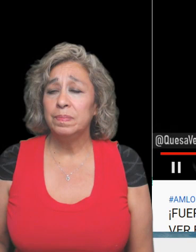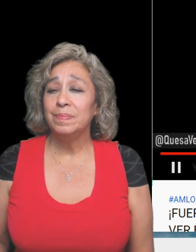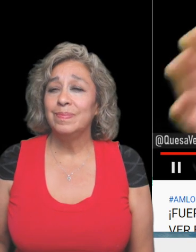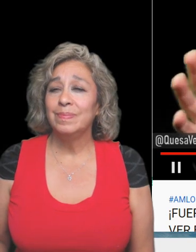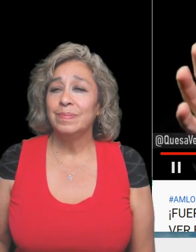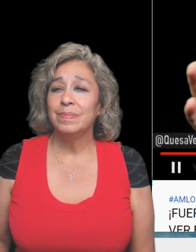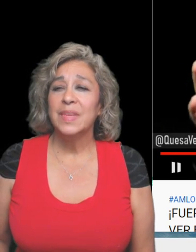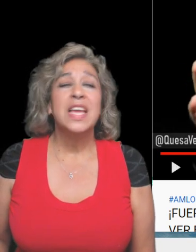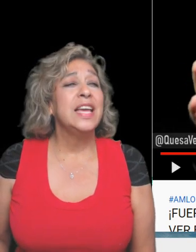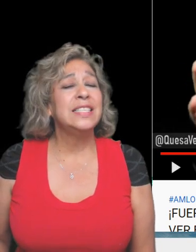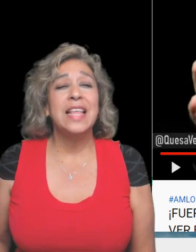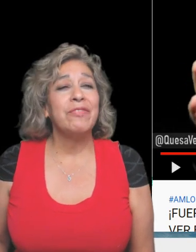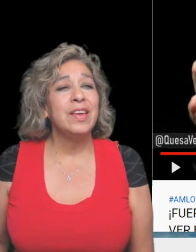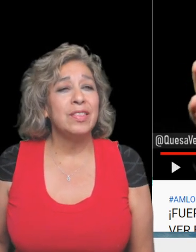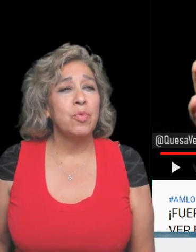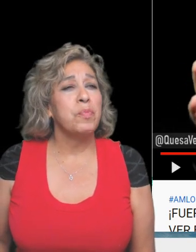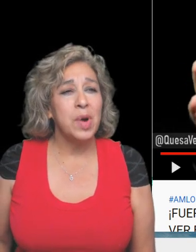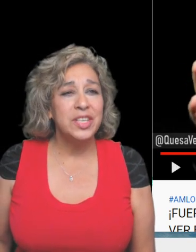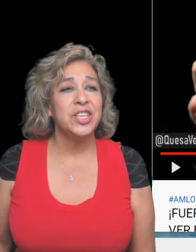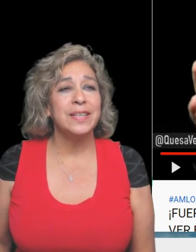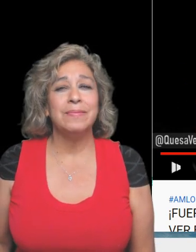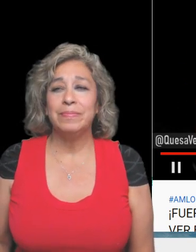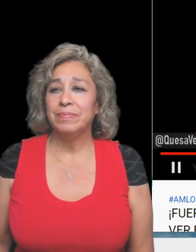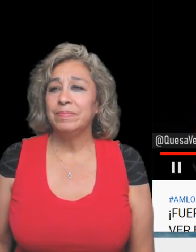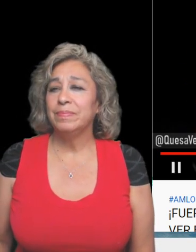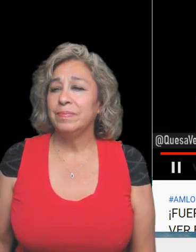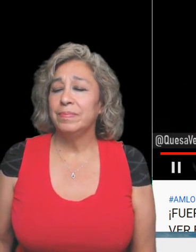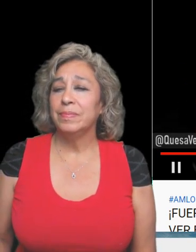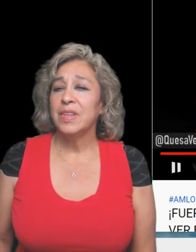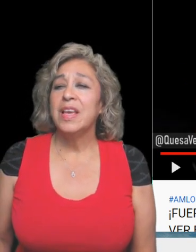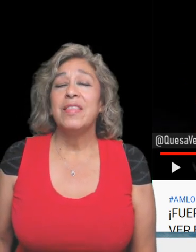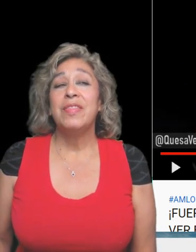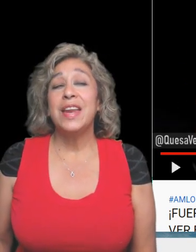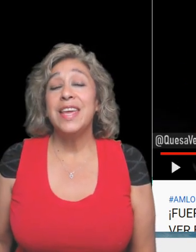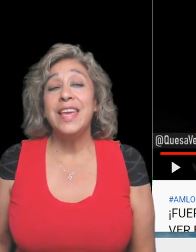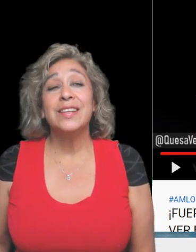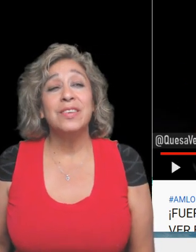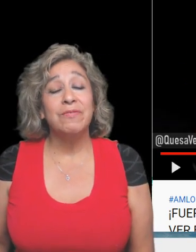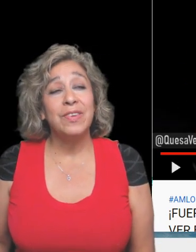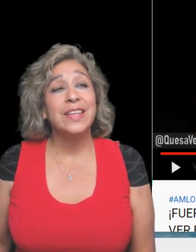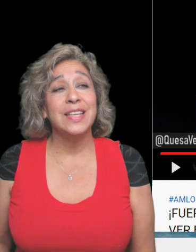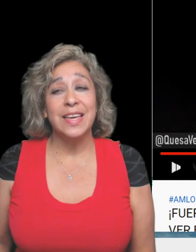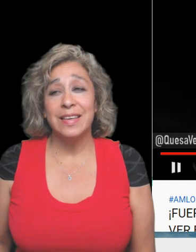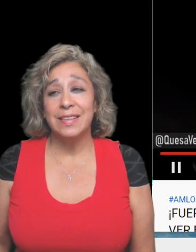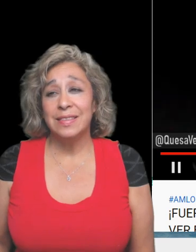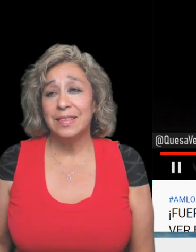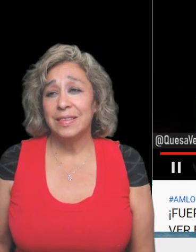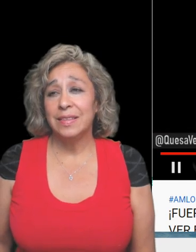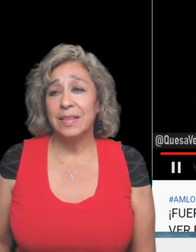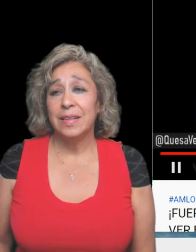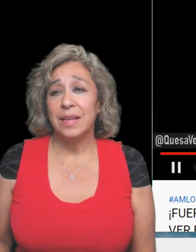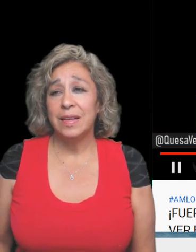he's laughing at the repression that he is inflicting